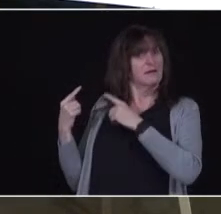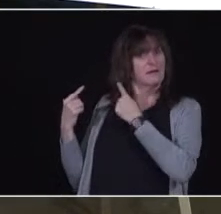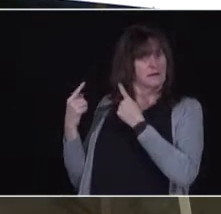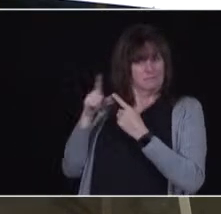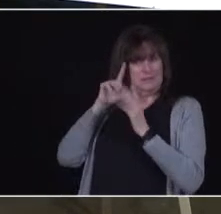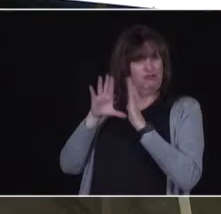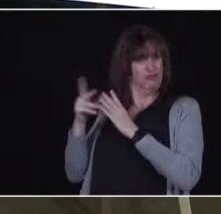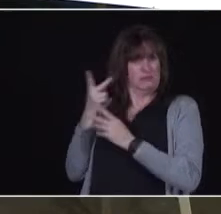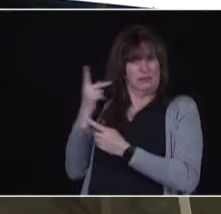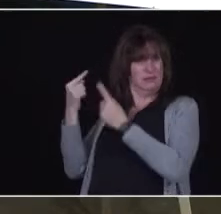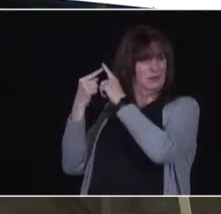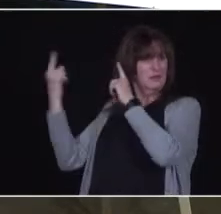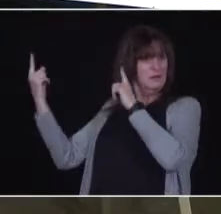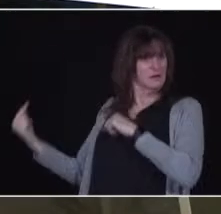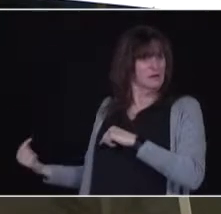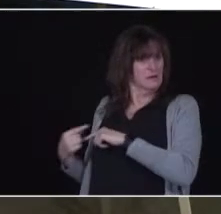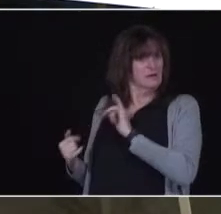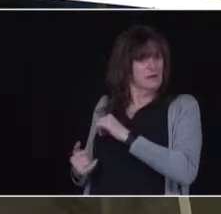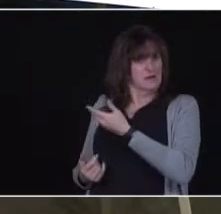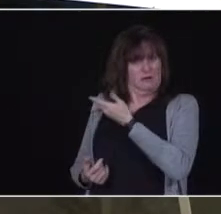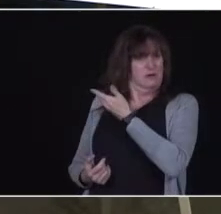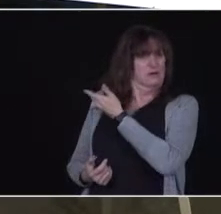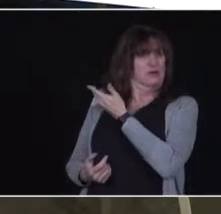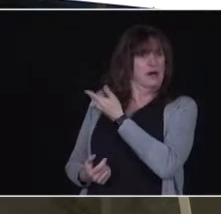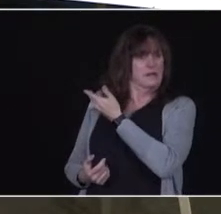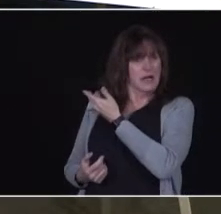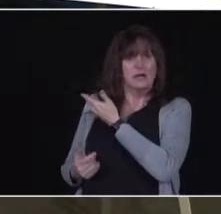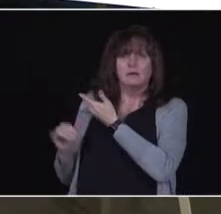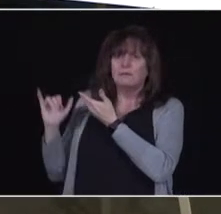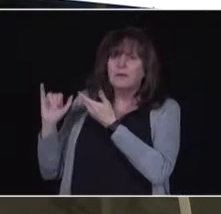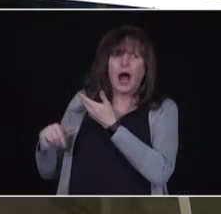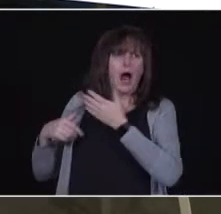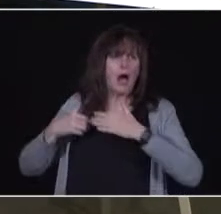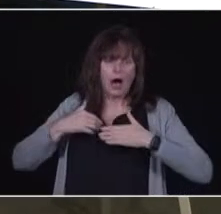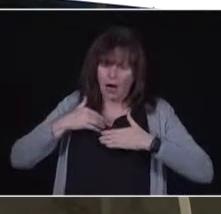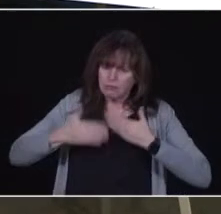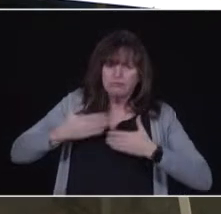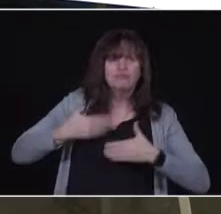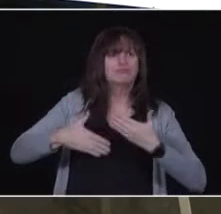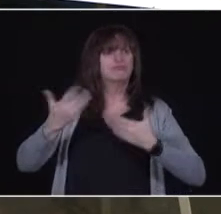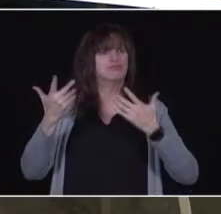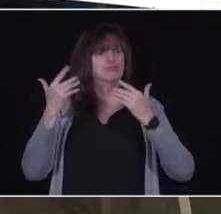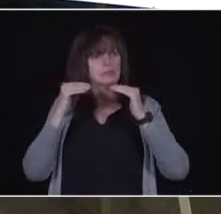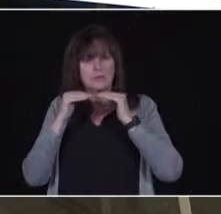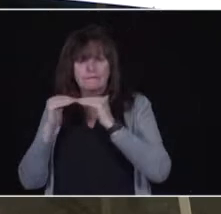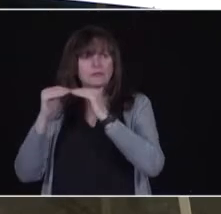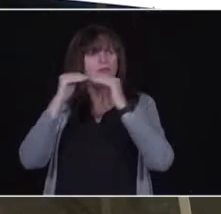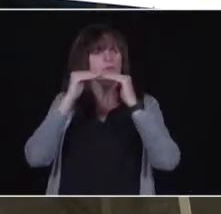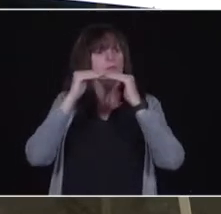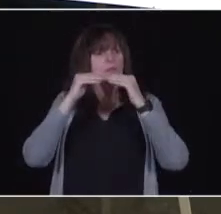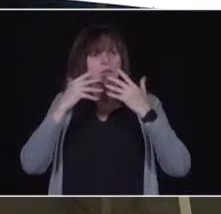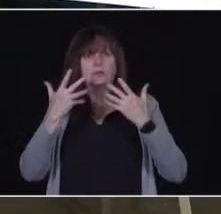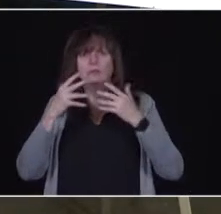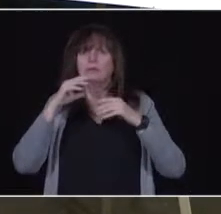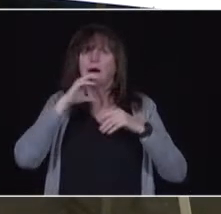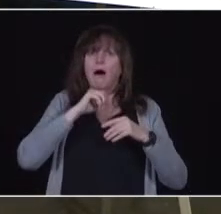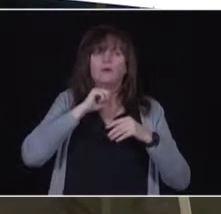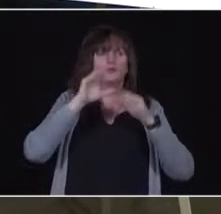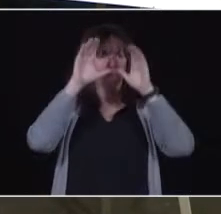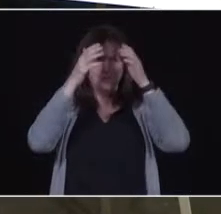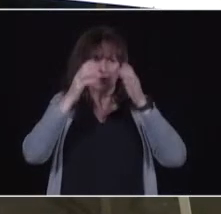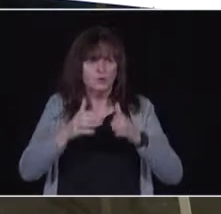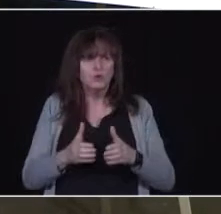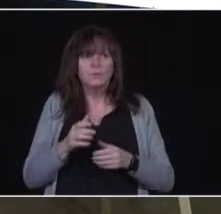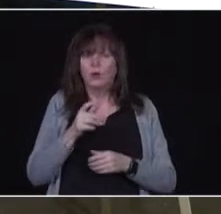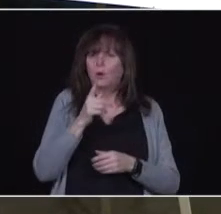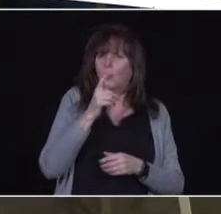our mission to efficiently and fairly do the vaccination rollout for the people of Ontario. We have walked through the allocations of how we will do